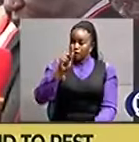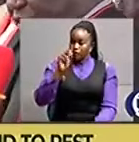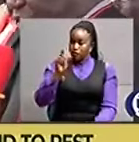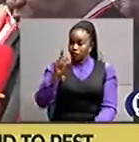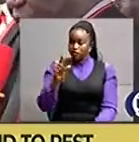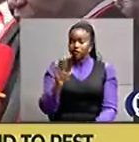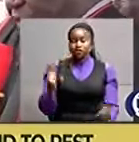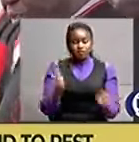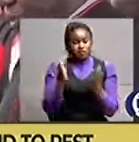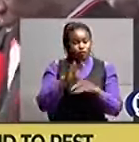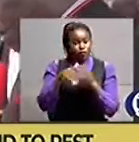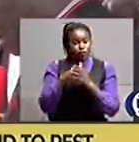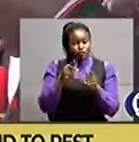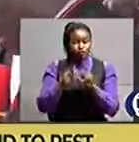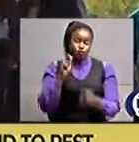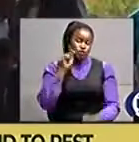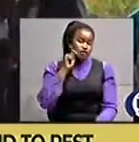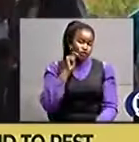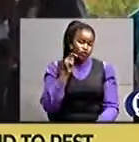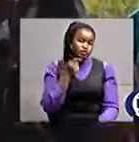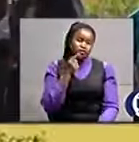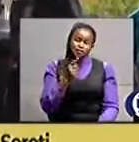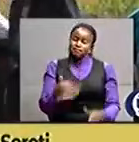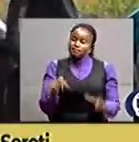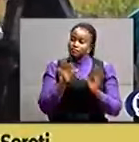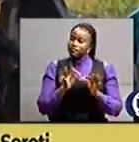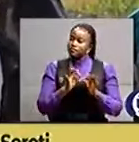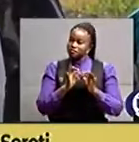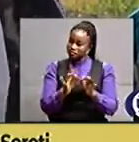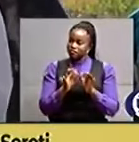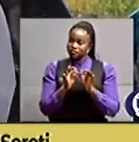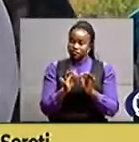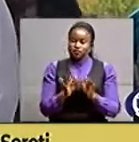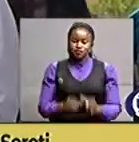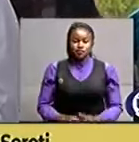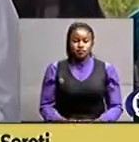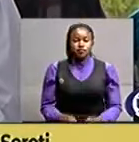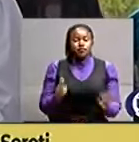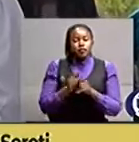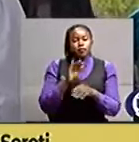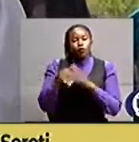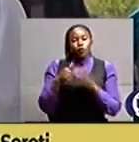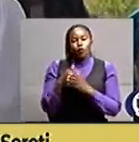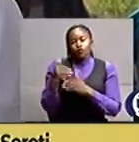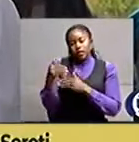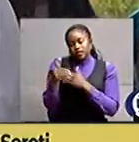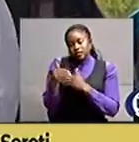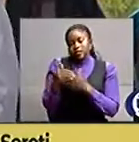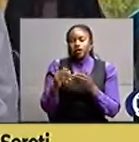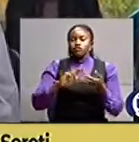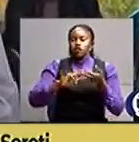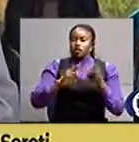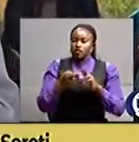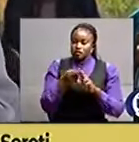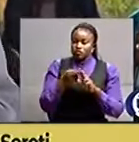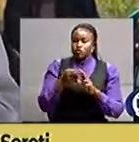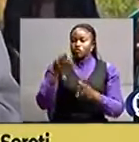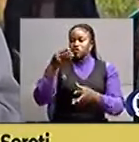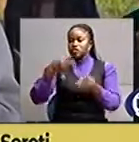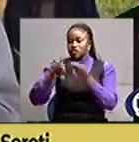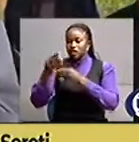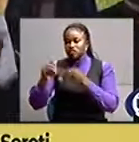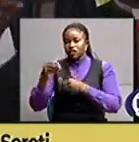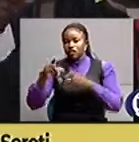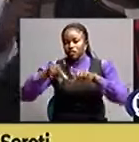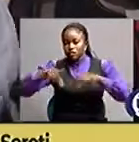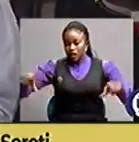people of teso on unity it's the close relatives there who sell off the pieces of land around here